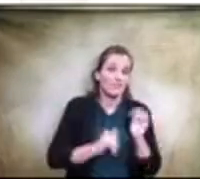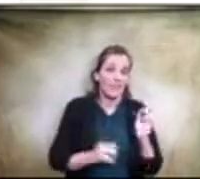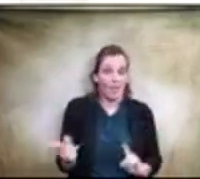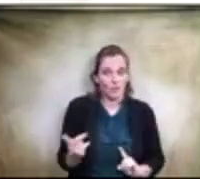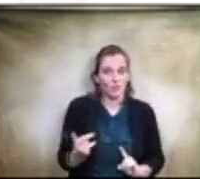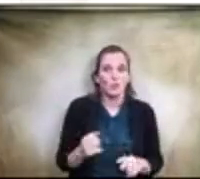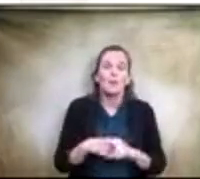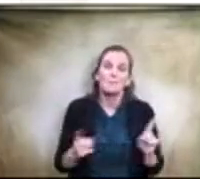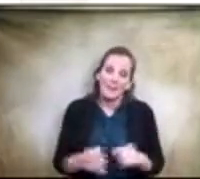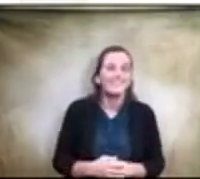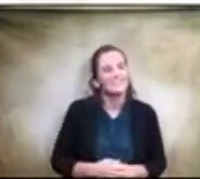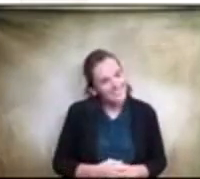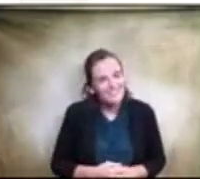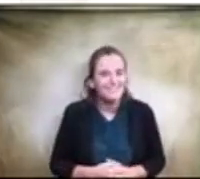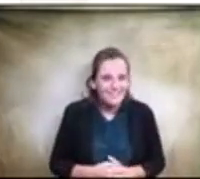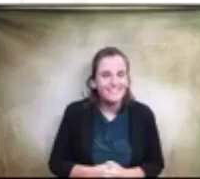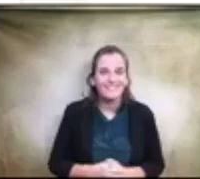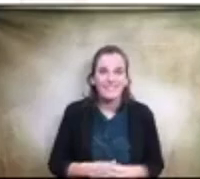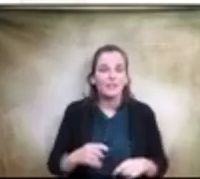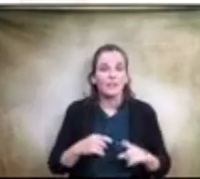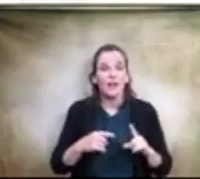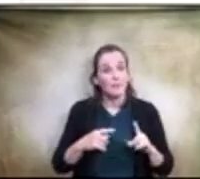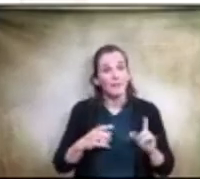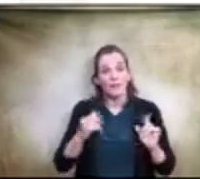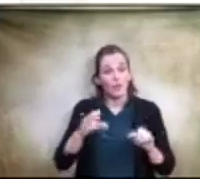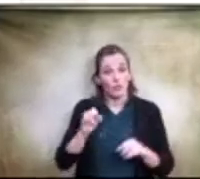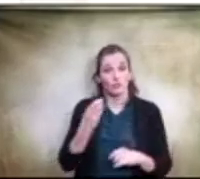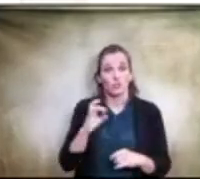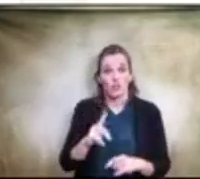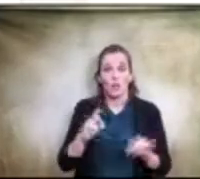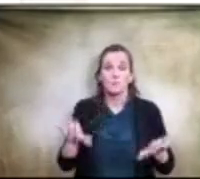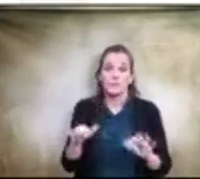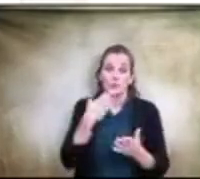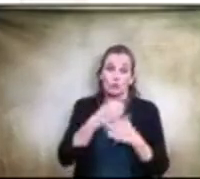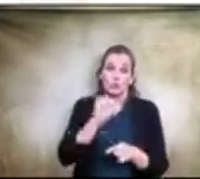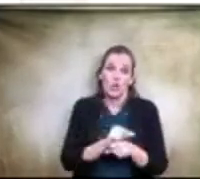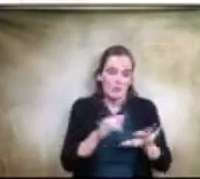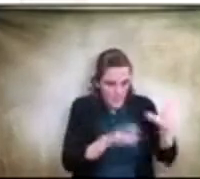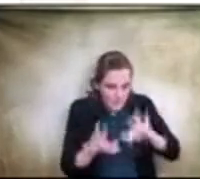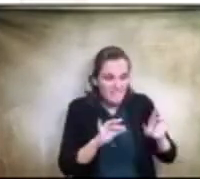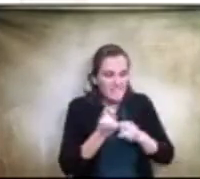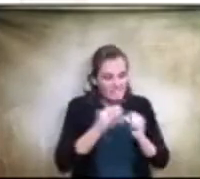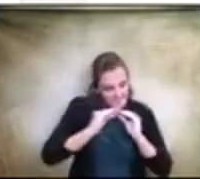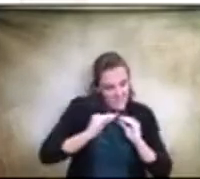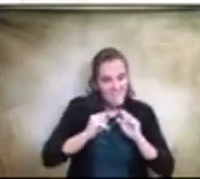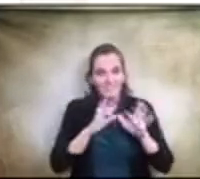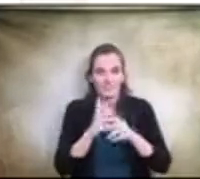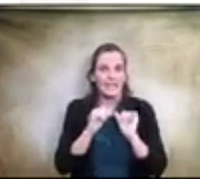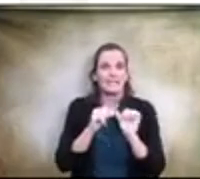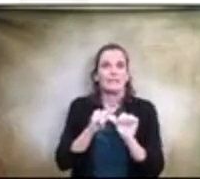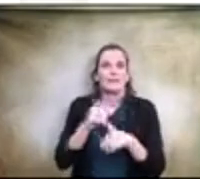does a wonderful job of keeping those vehicles up and going and and cleaned and everything so